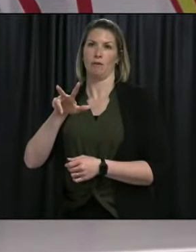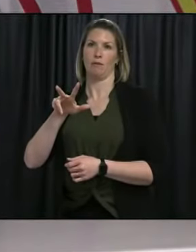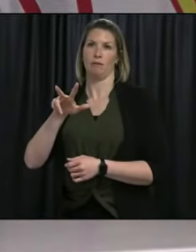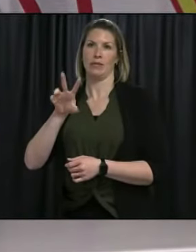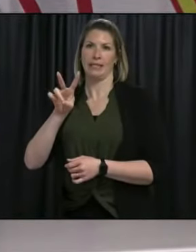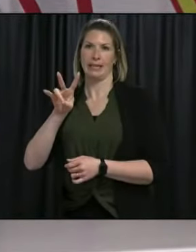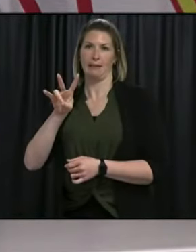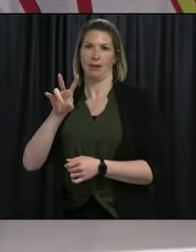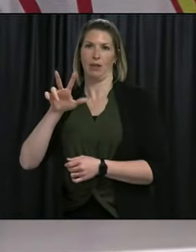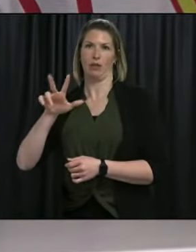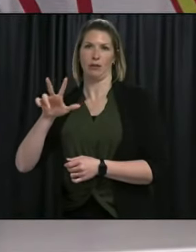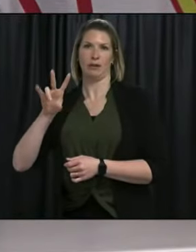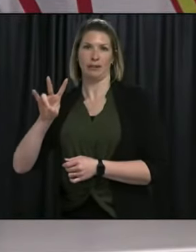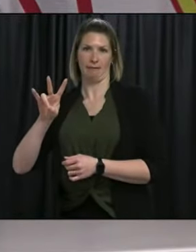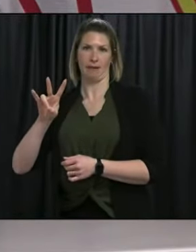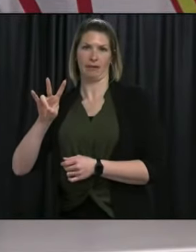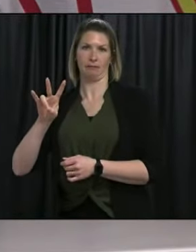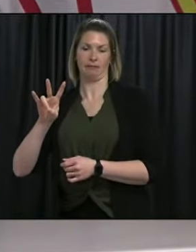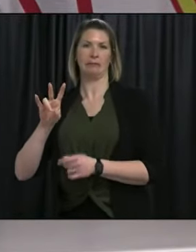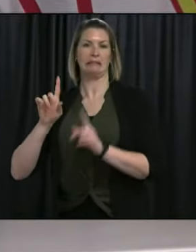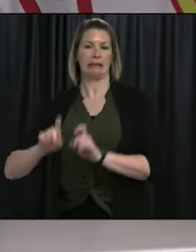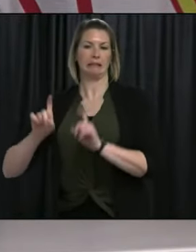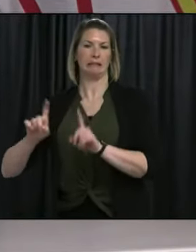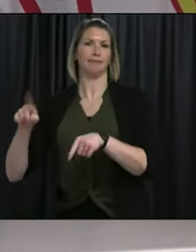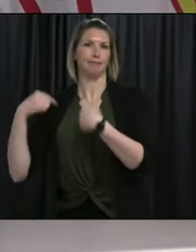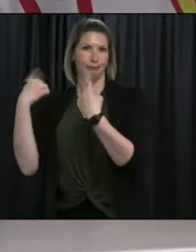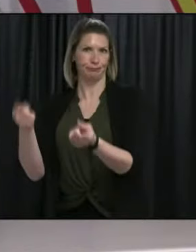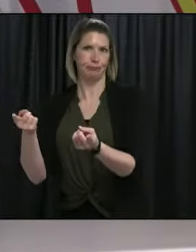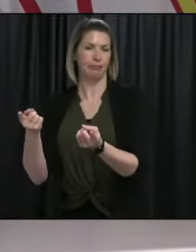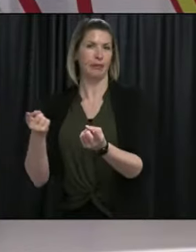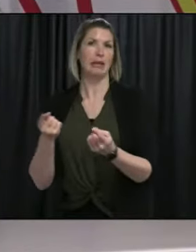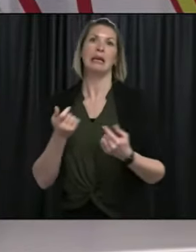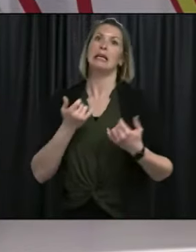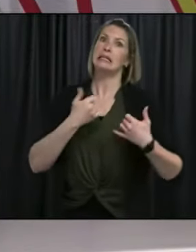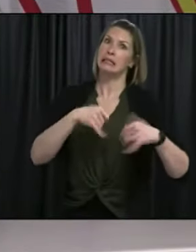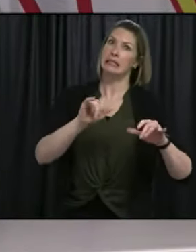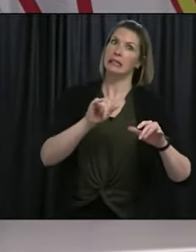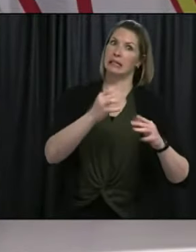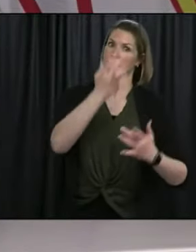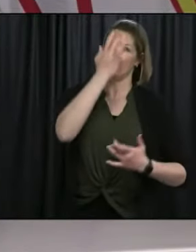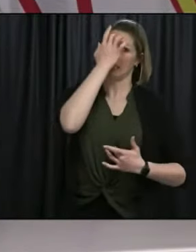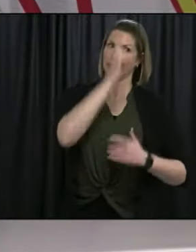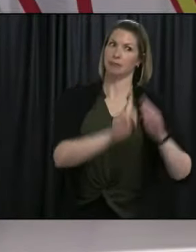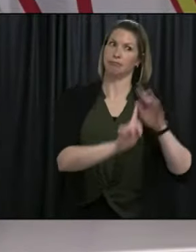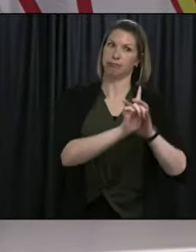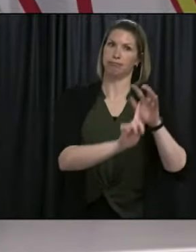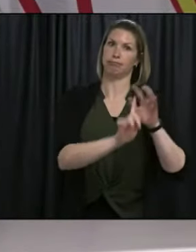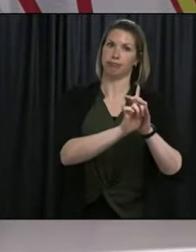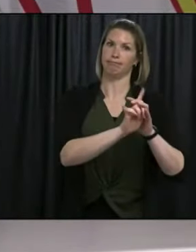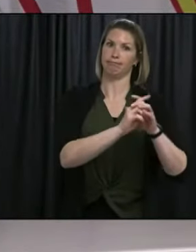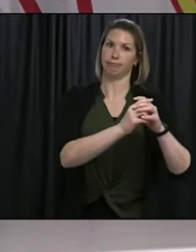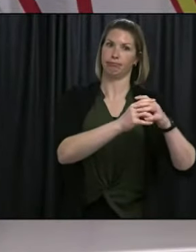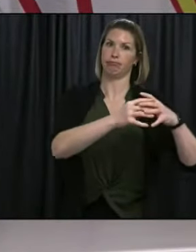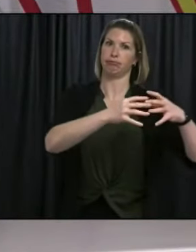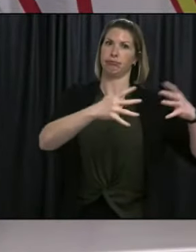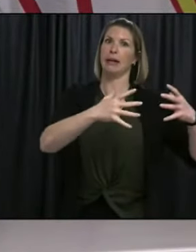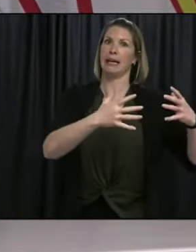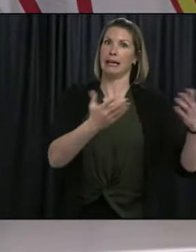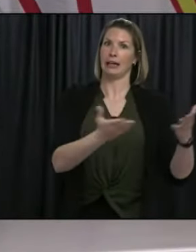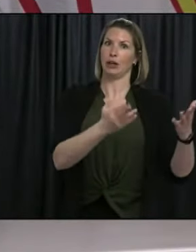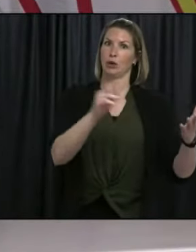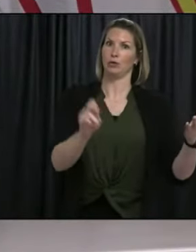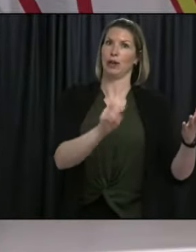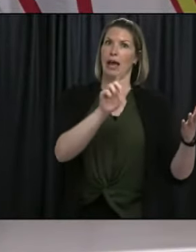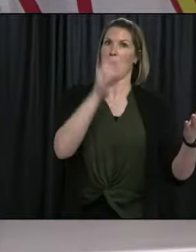active case count continues to grow, primarily due to travel into the province and close contacts of those travelers. In the 42